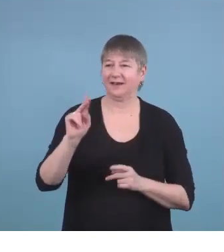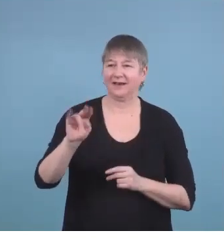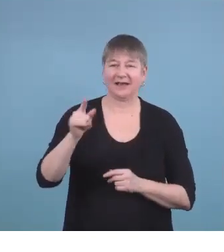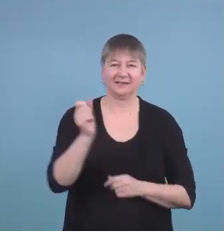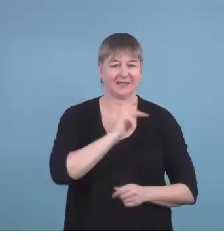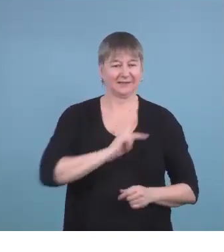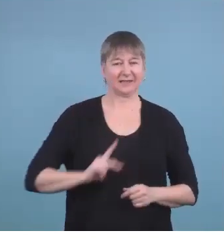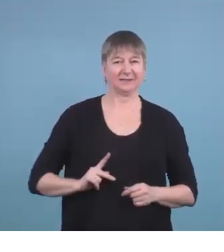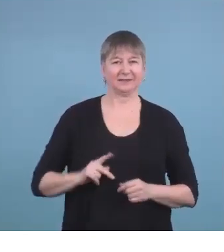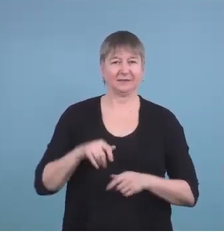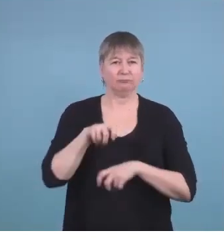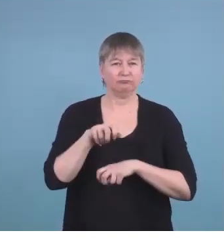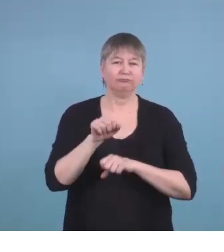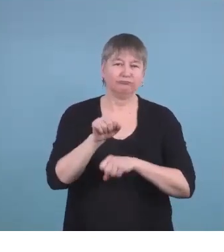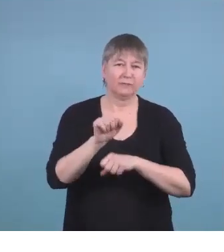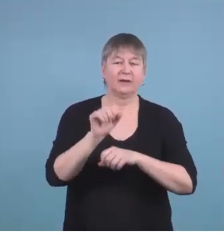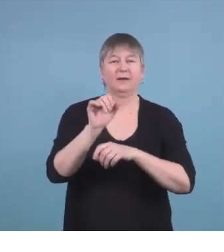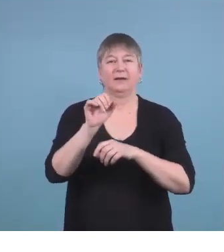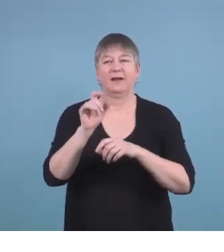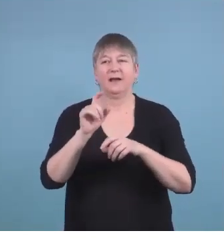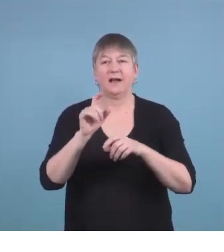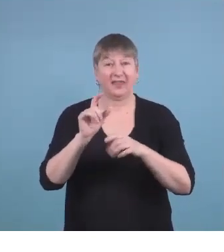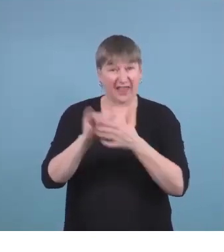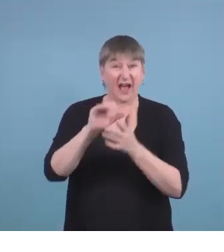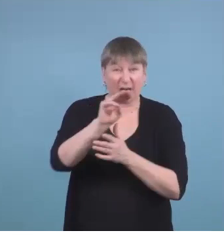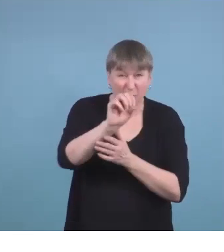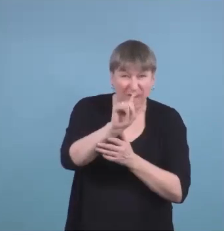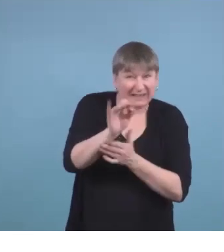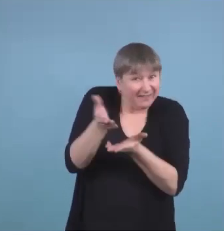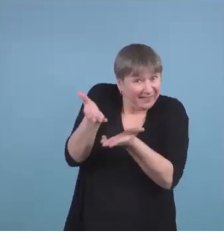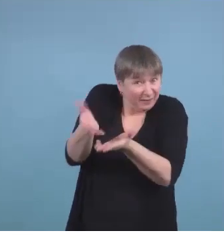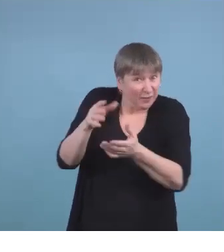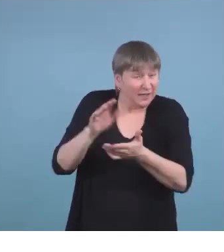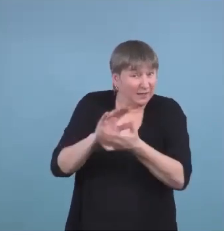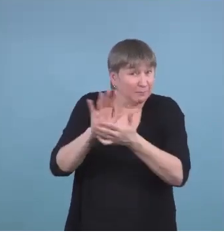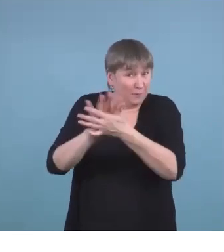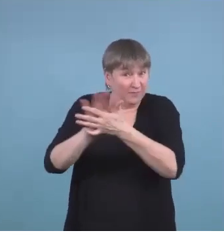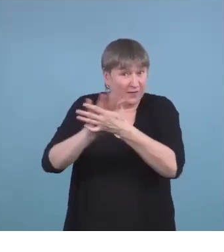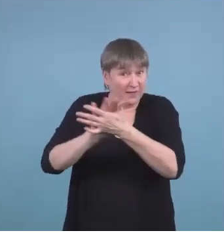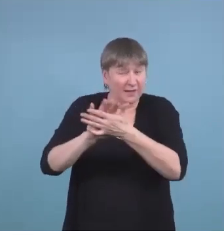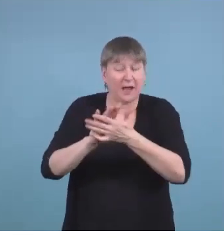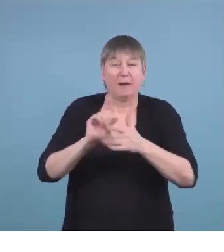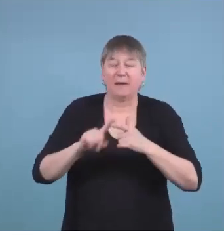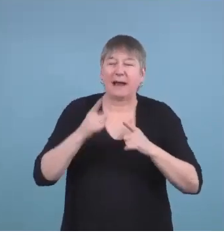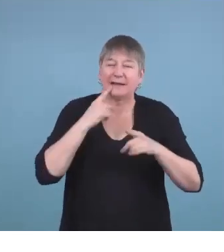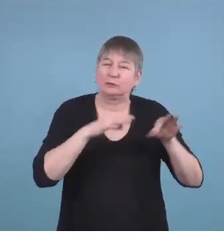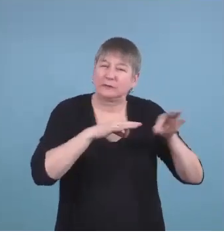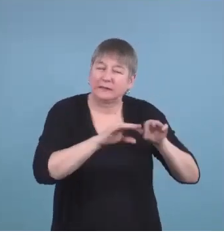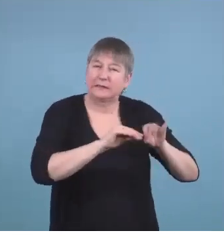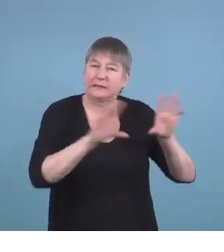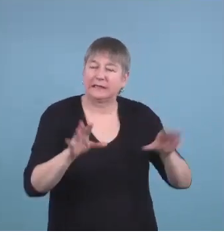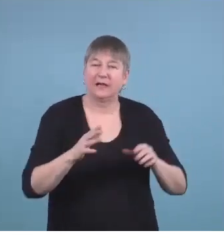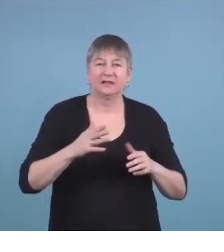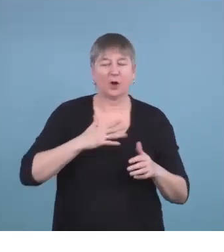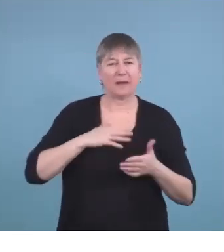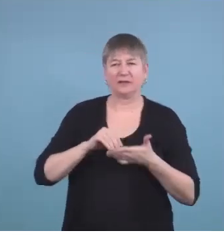are in that movie. But we had to make things very clear. So my kids didn't understand why